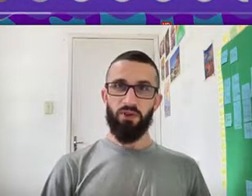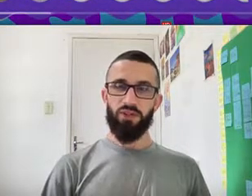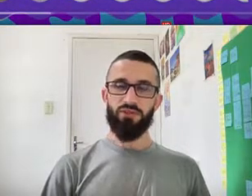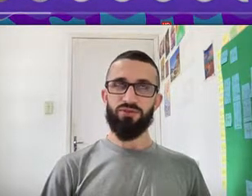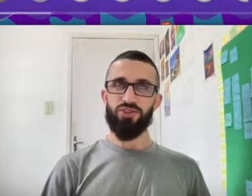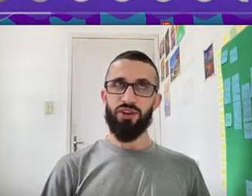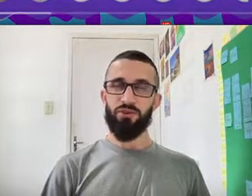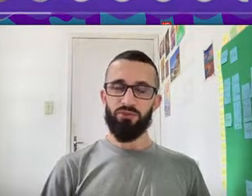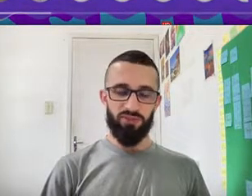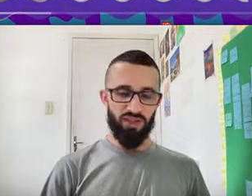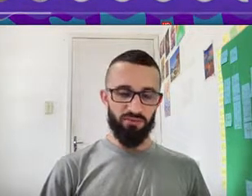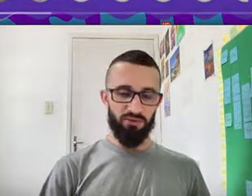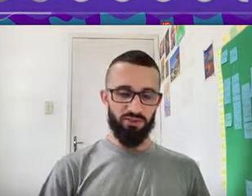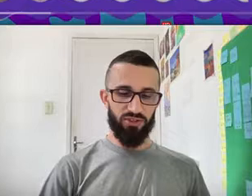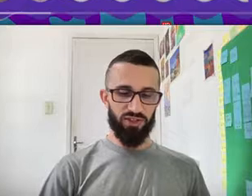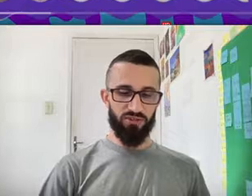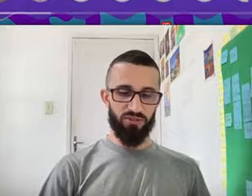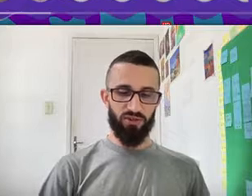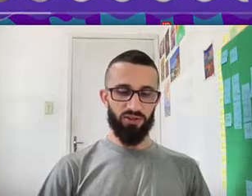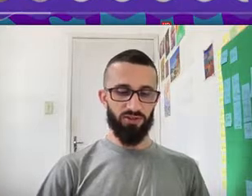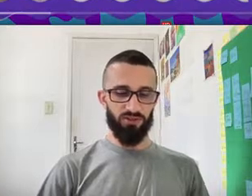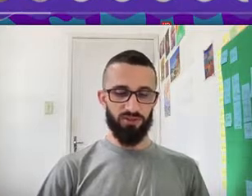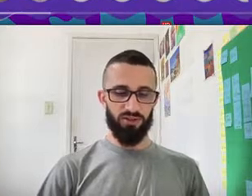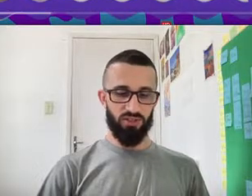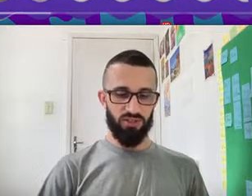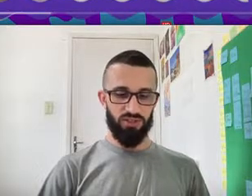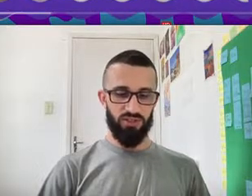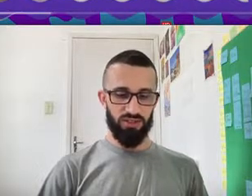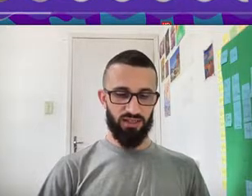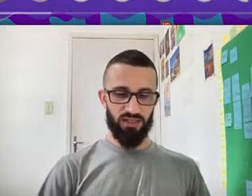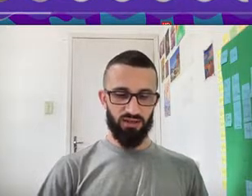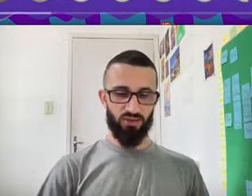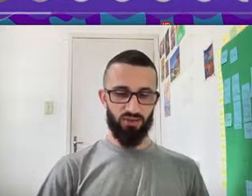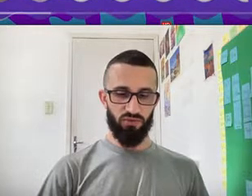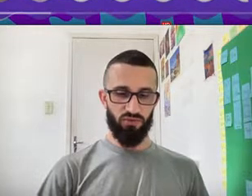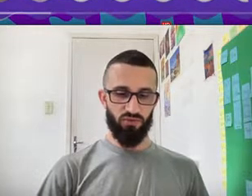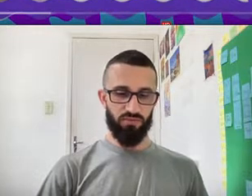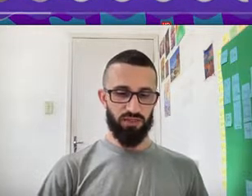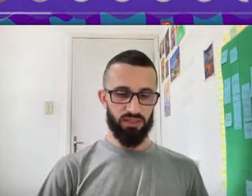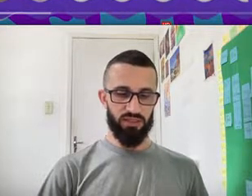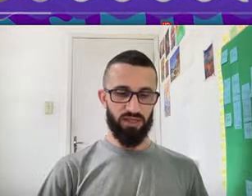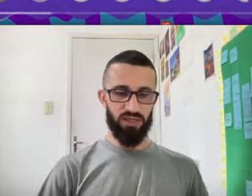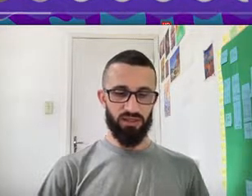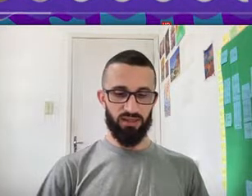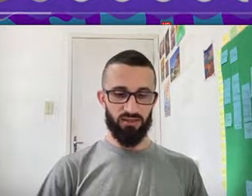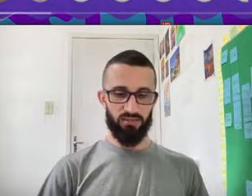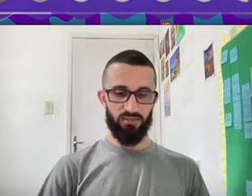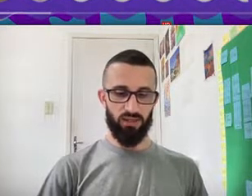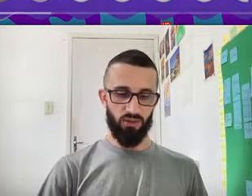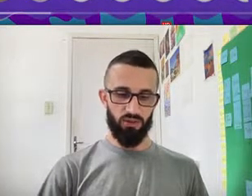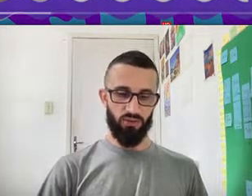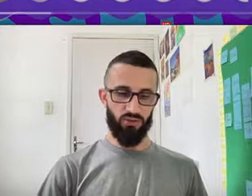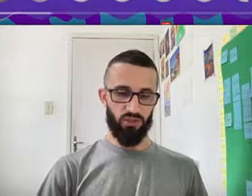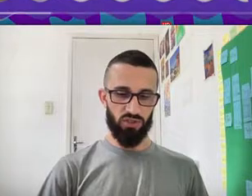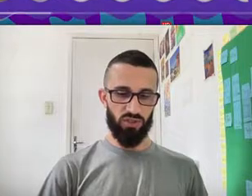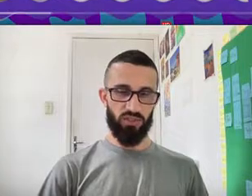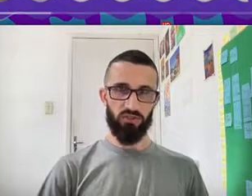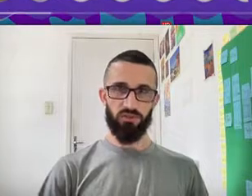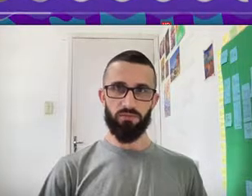Gosto De Economizar Meu Dinheiro Gosto De Economizar Meu